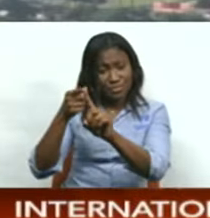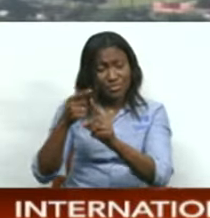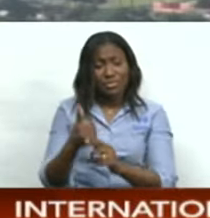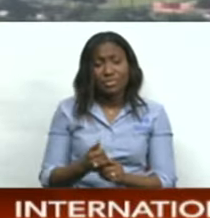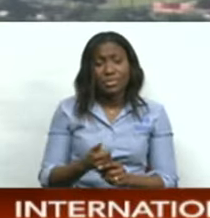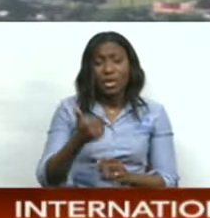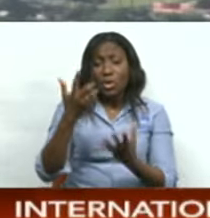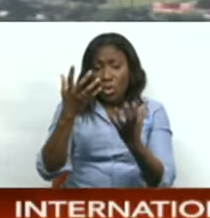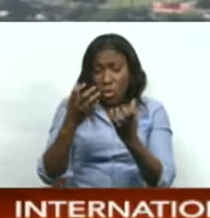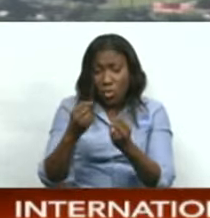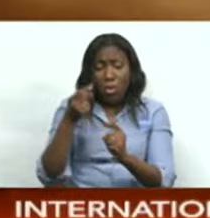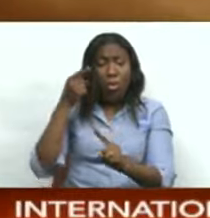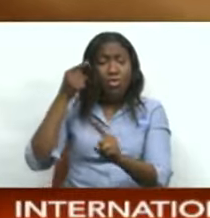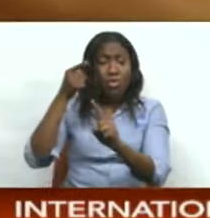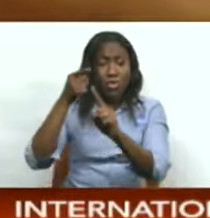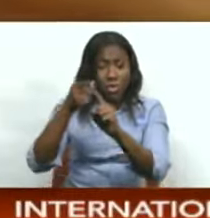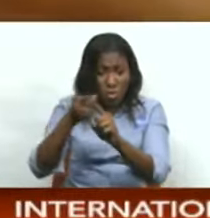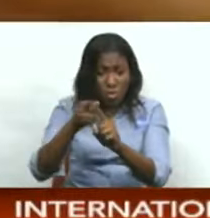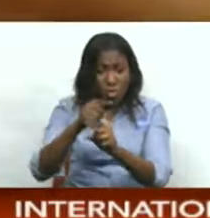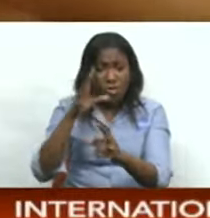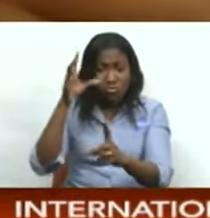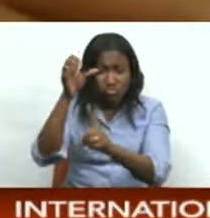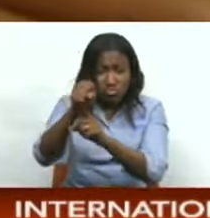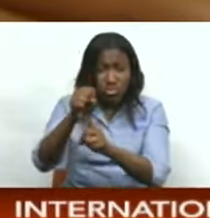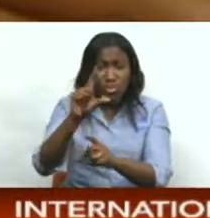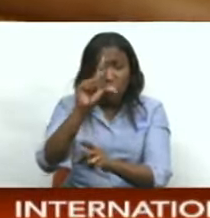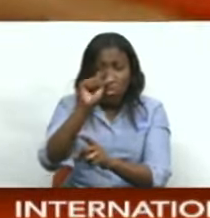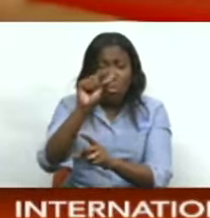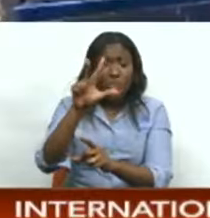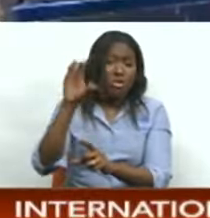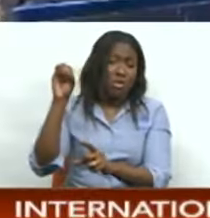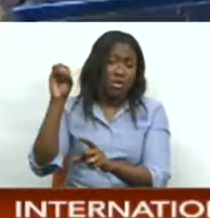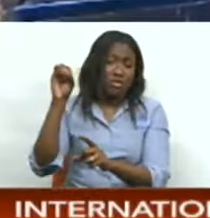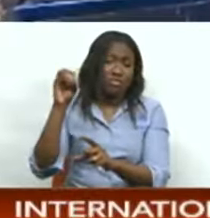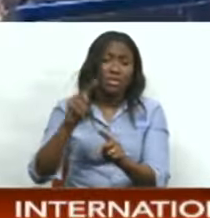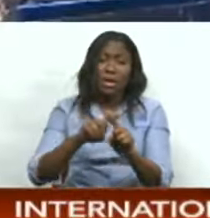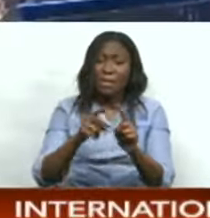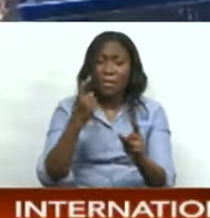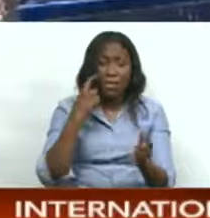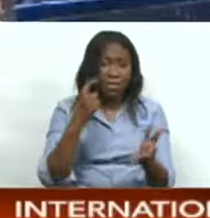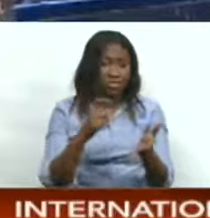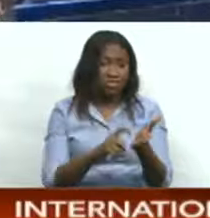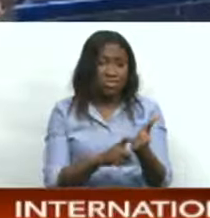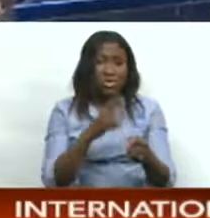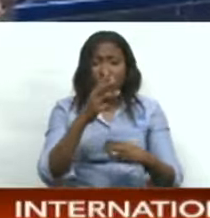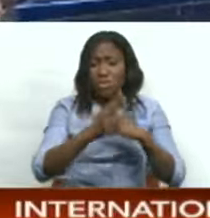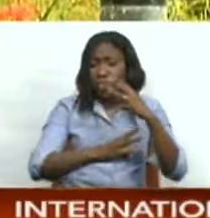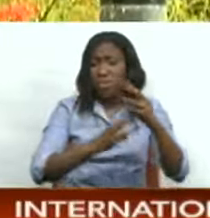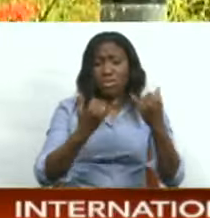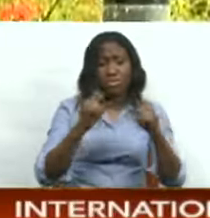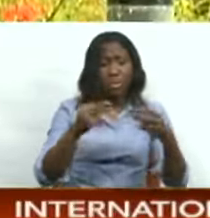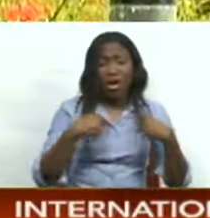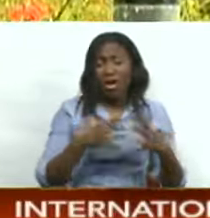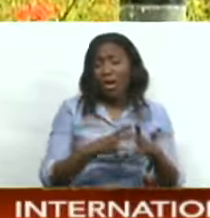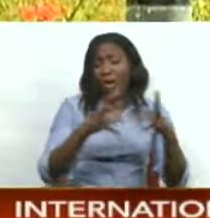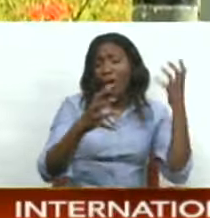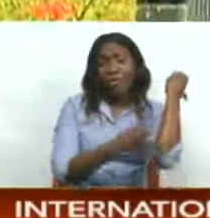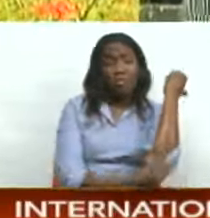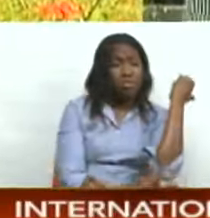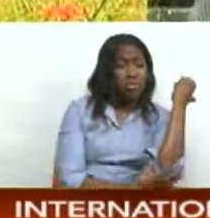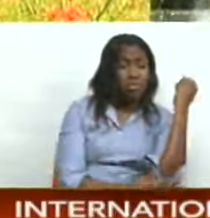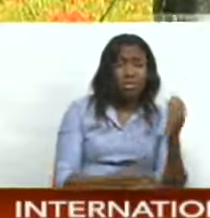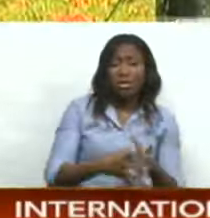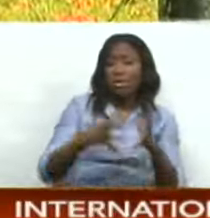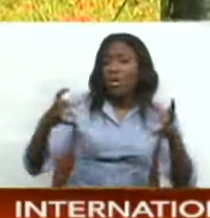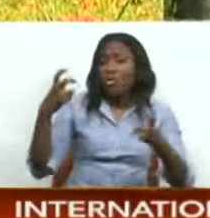attaining the 2030 deadline, concerns have been mounting that the world is nowhere close to the targets. And with much at